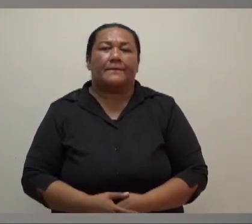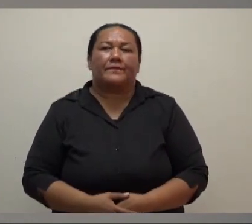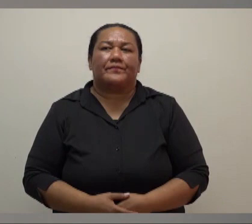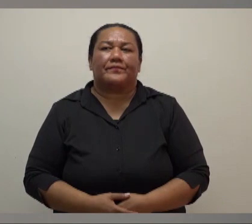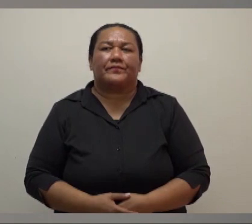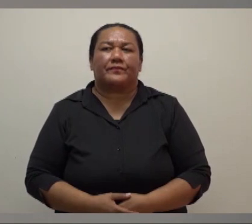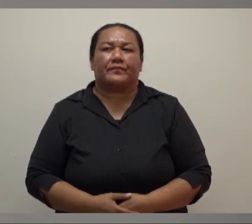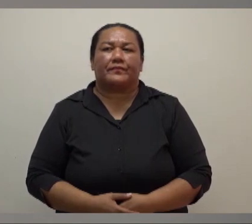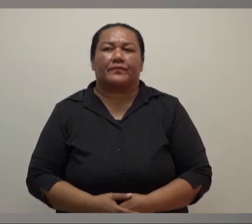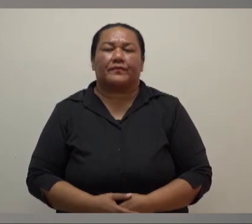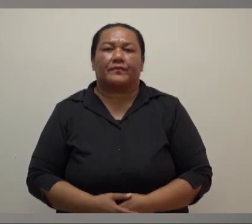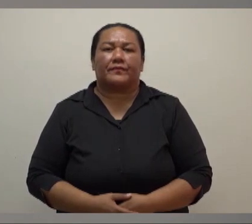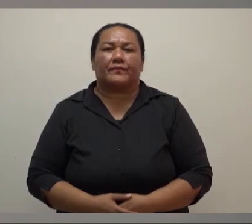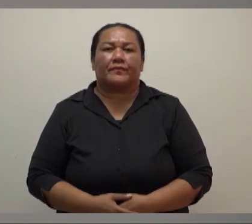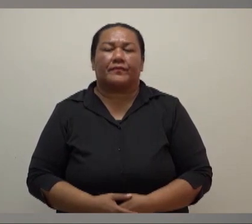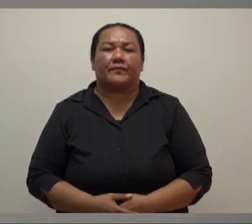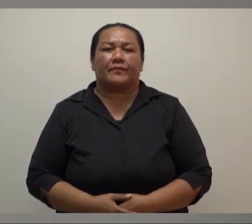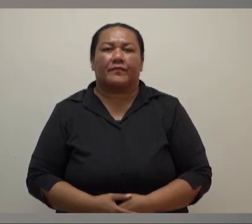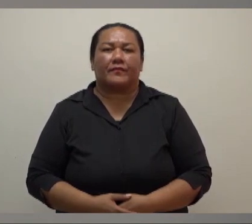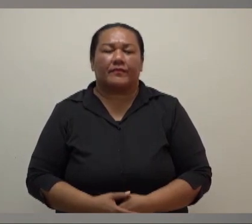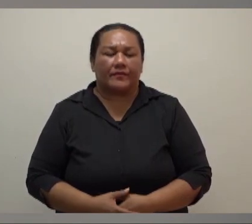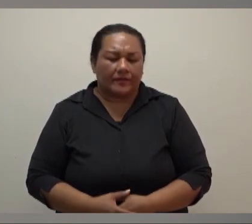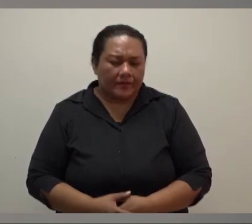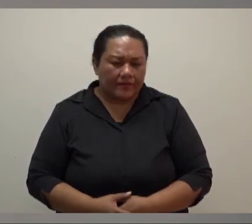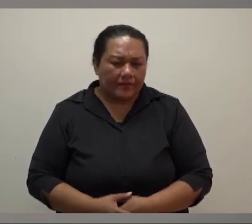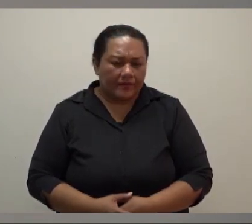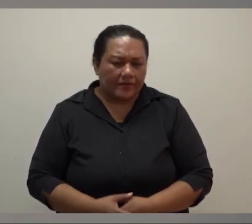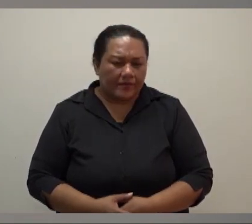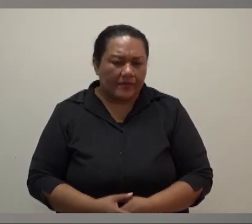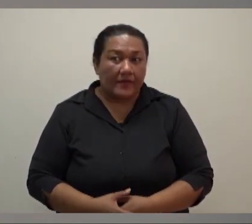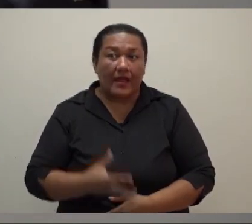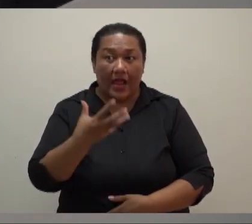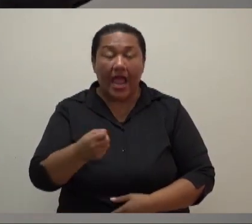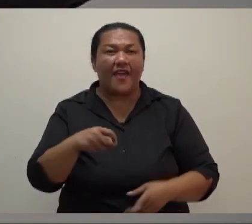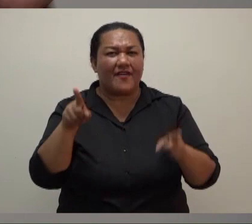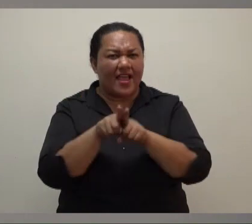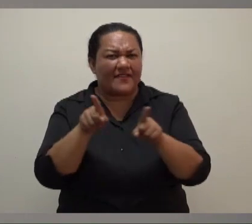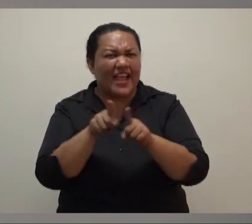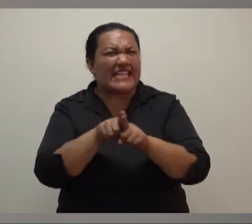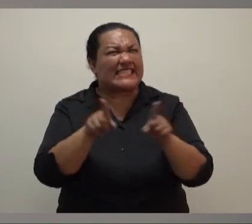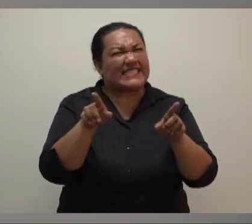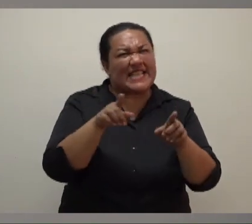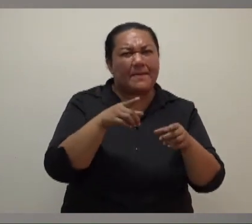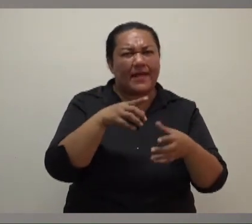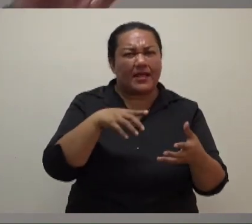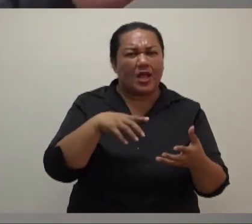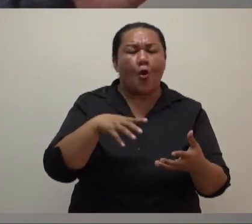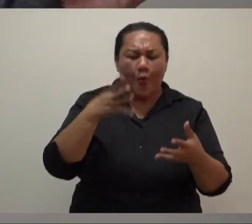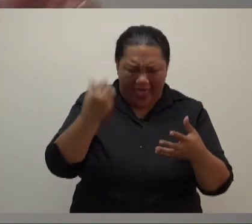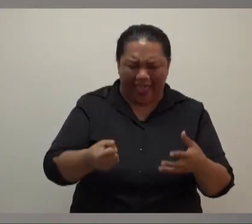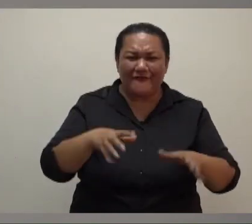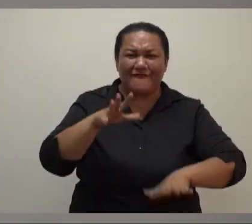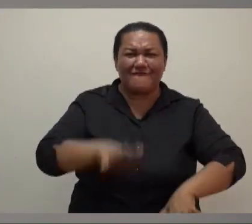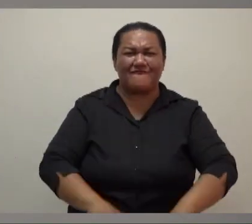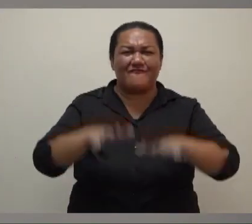And we have been inundated, actually, with climatic events as the world has been. We've got cyclones in, you know, floodwaters in